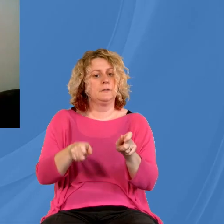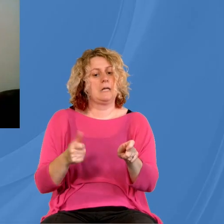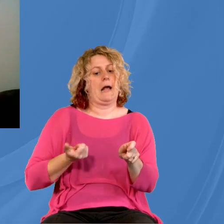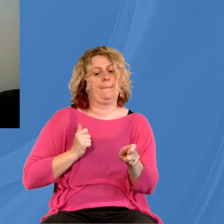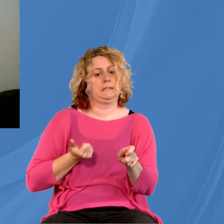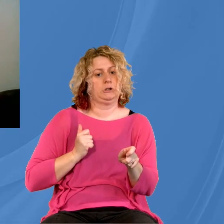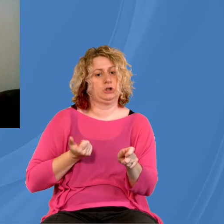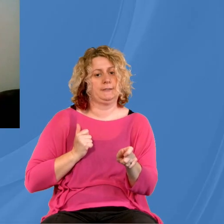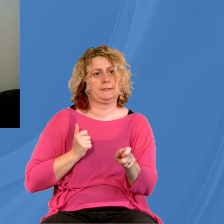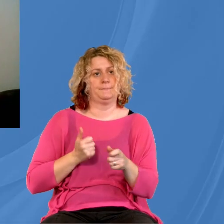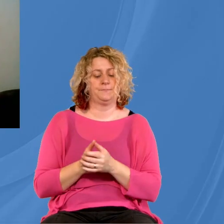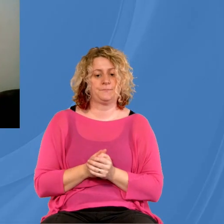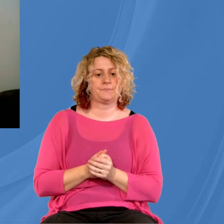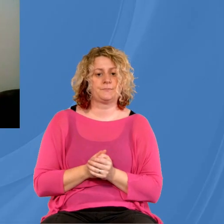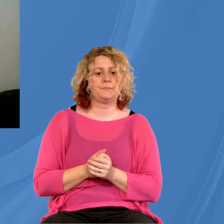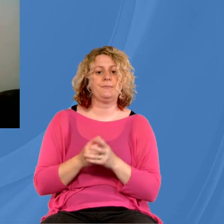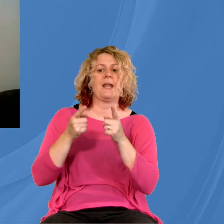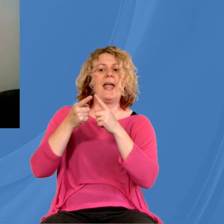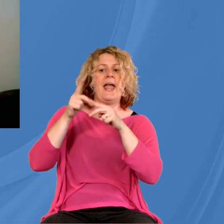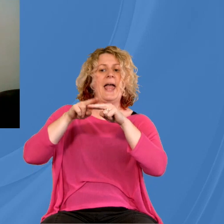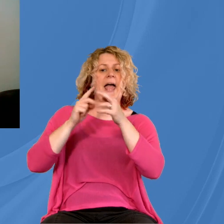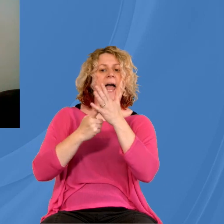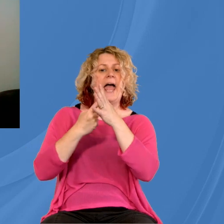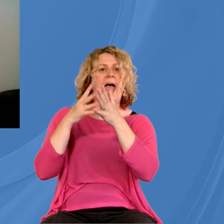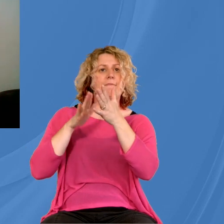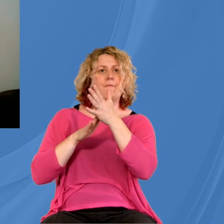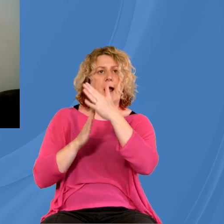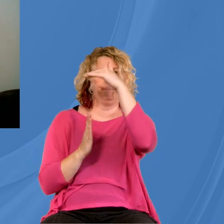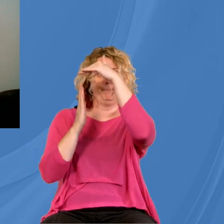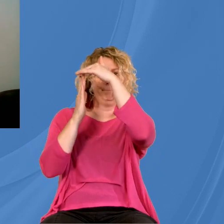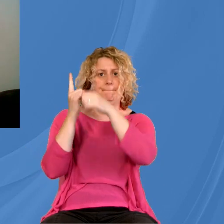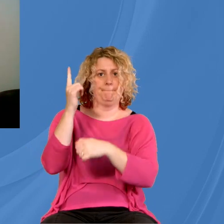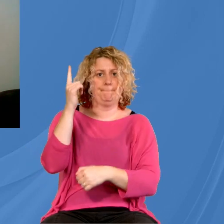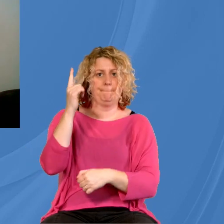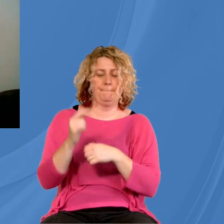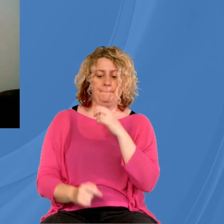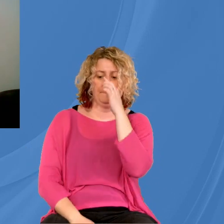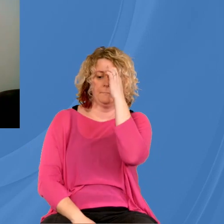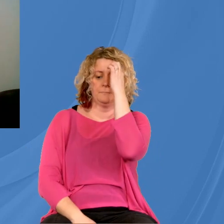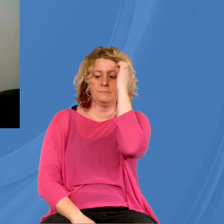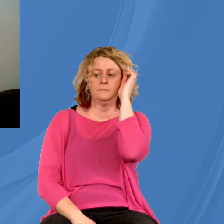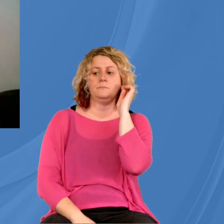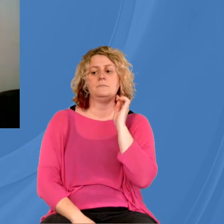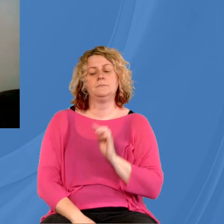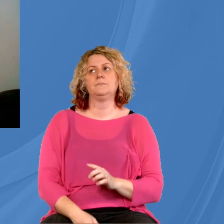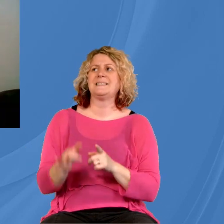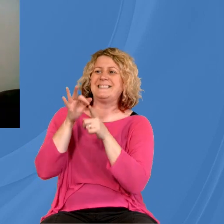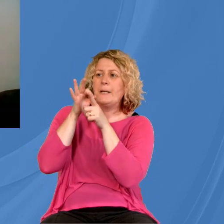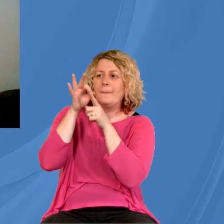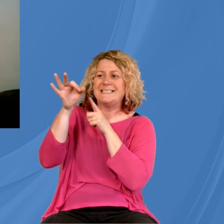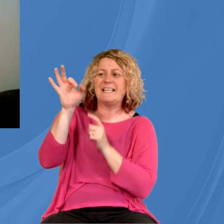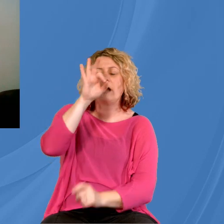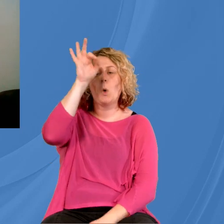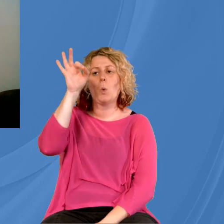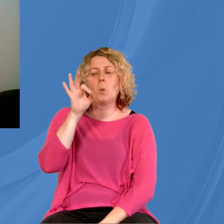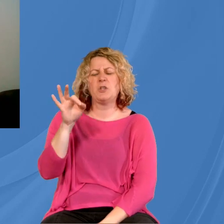Thanks very much, Robin. Ephraim, let me just go back to you for a moment, just briefly to ask you a very specific question. We're often thinking about how